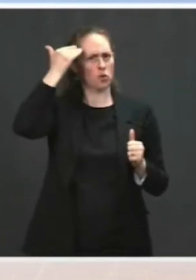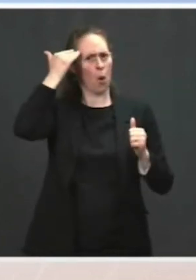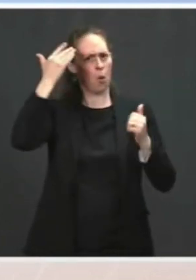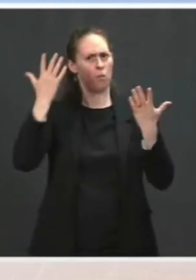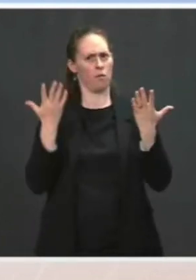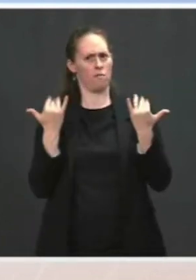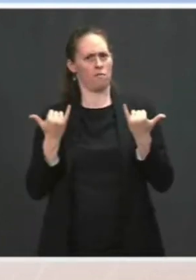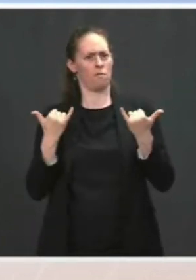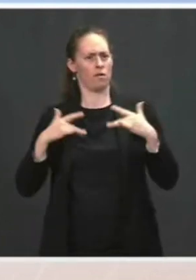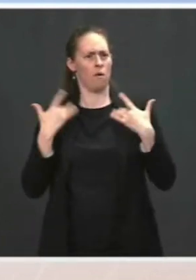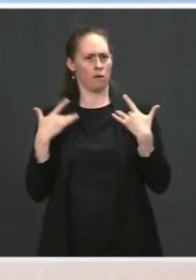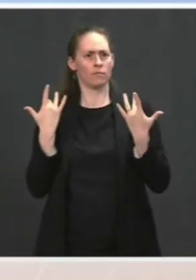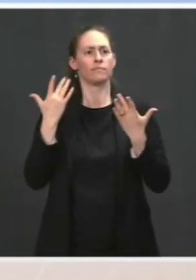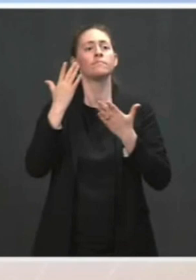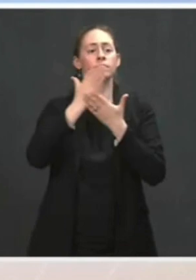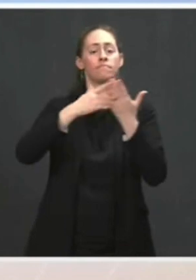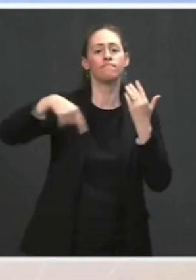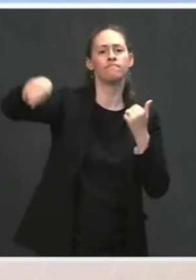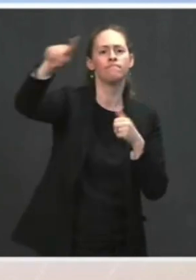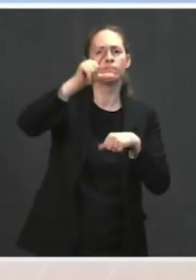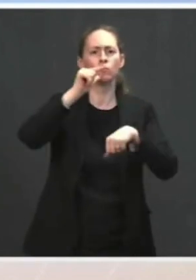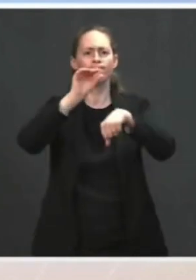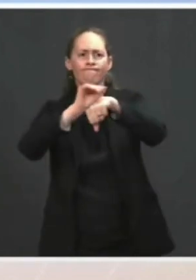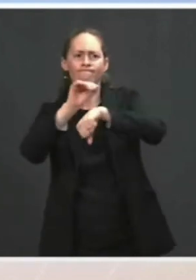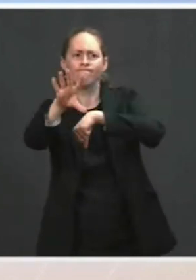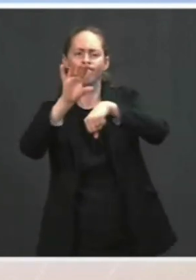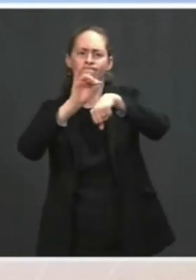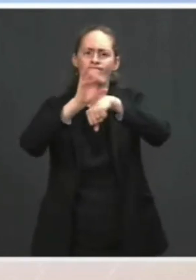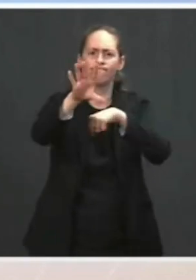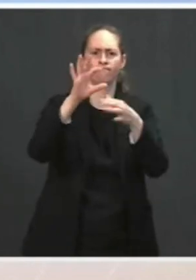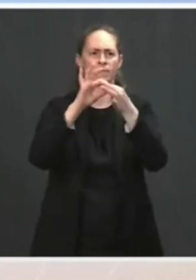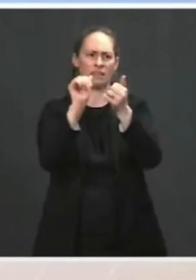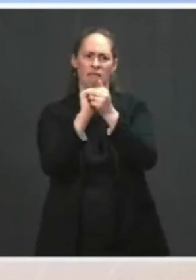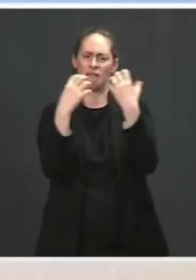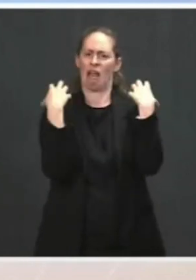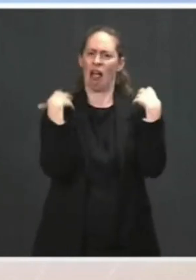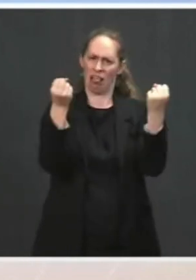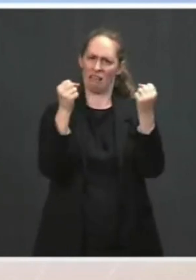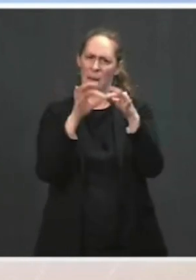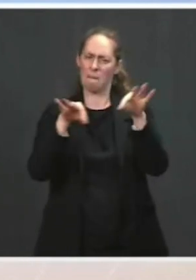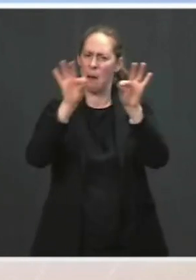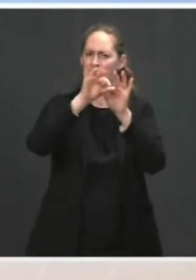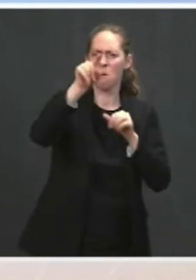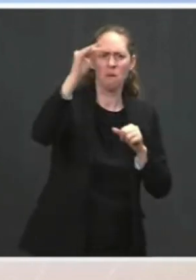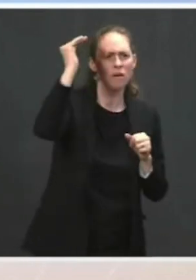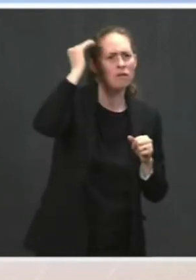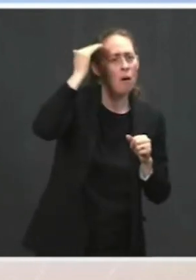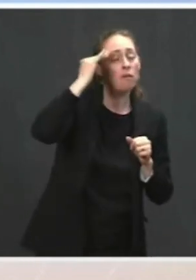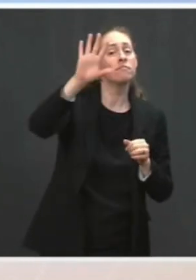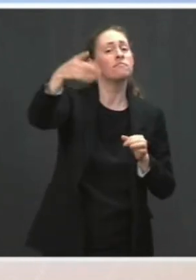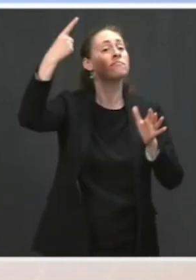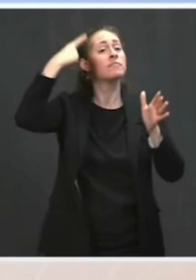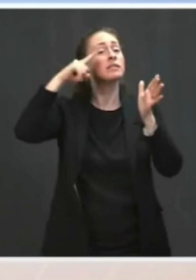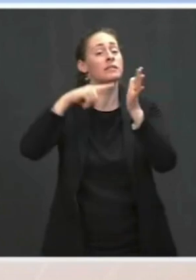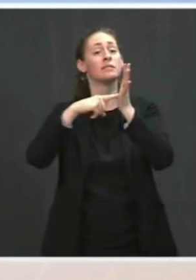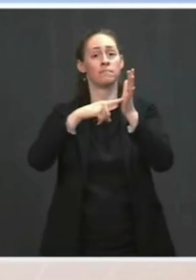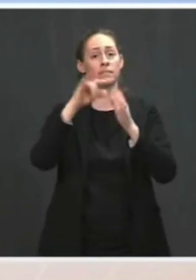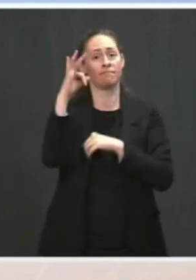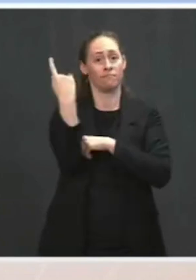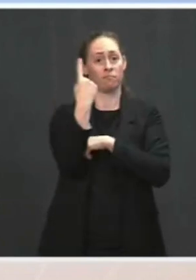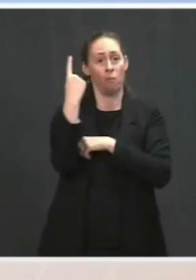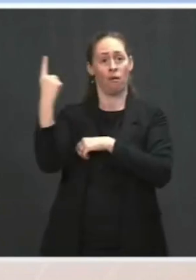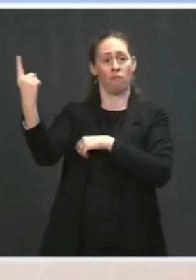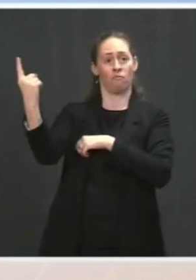implications of that that I believe are important. For example, if someone comes in with this really rather rare